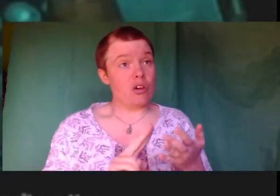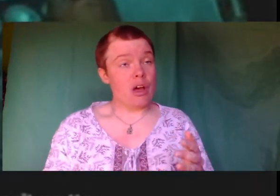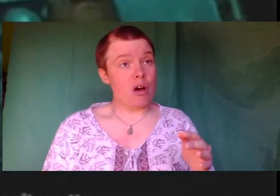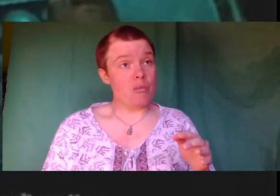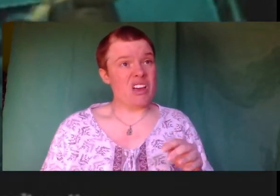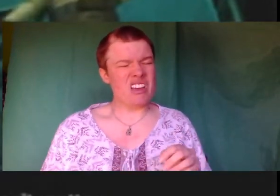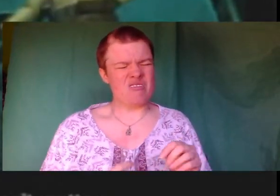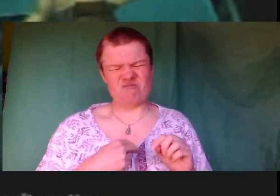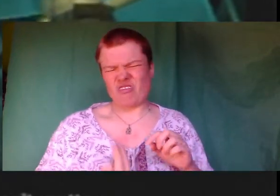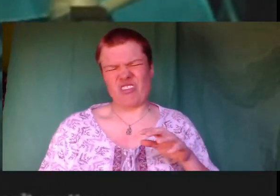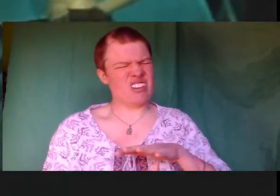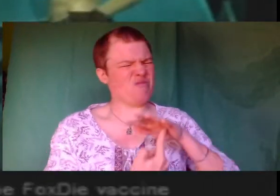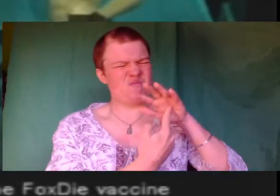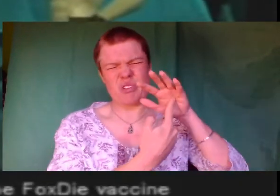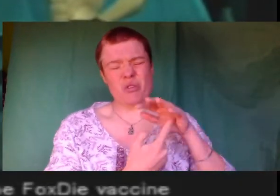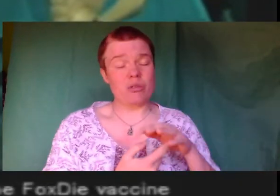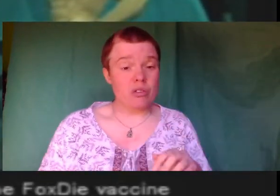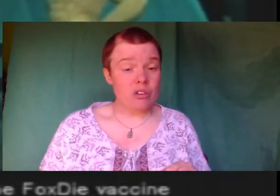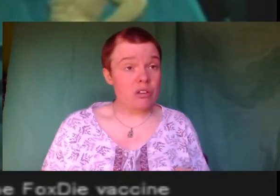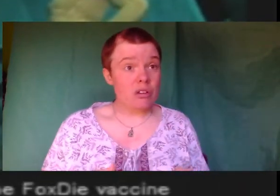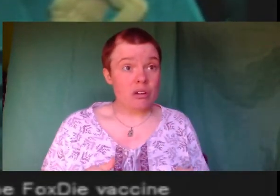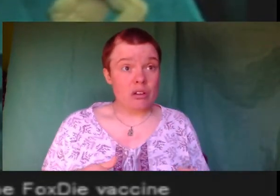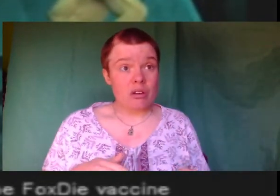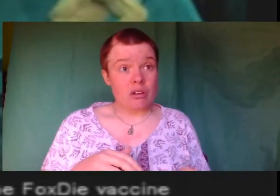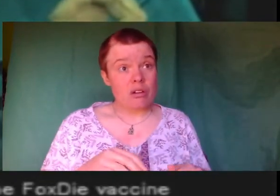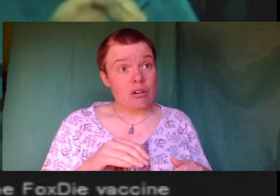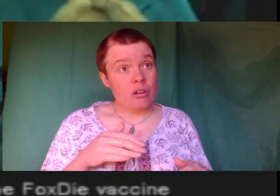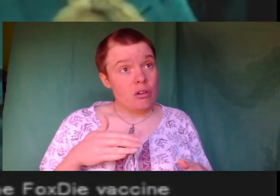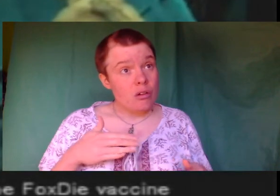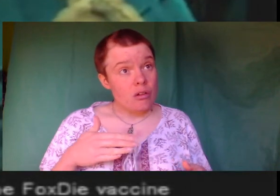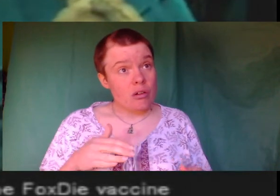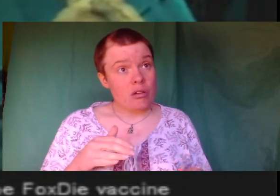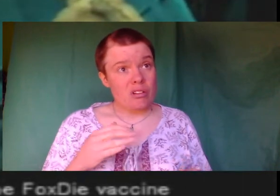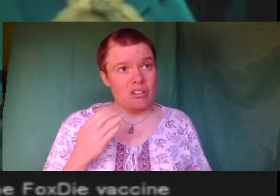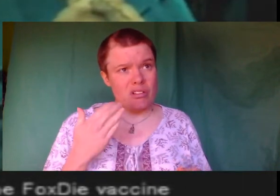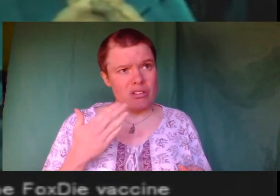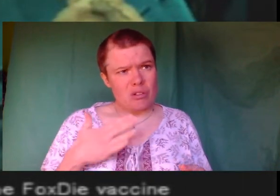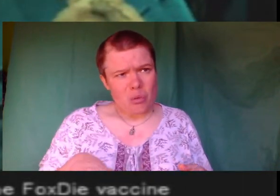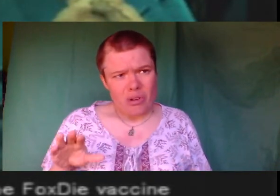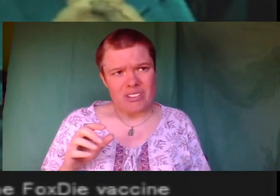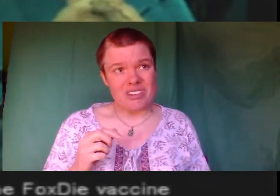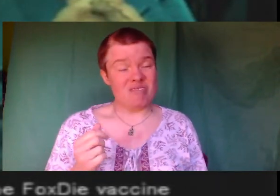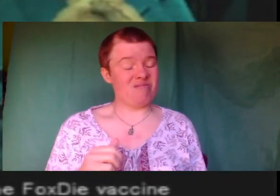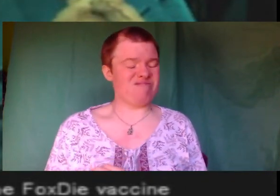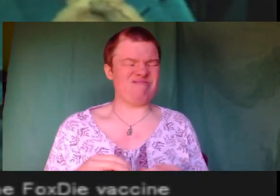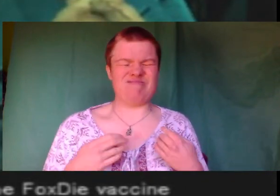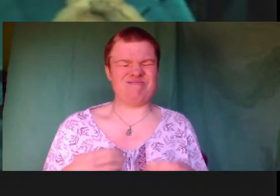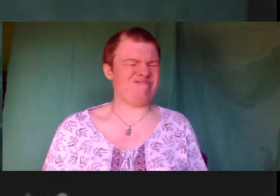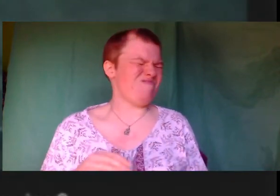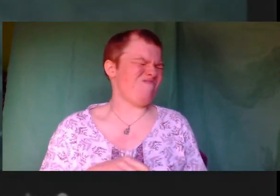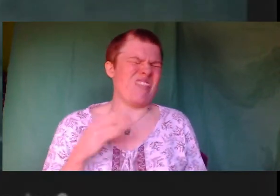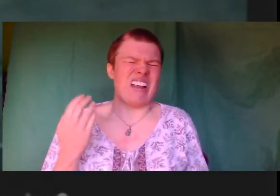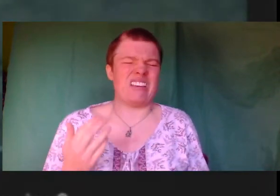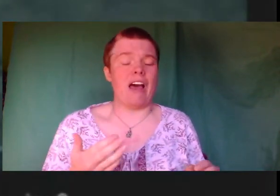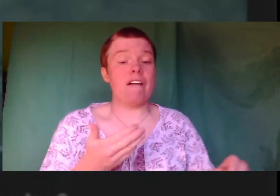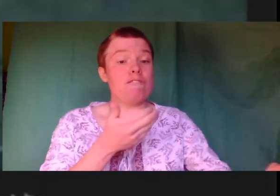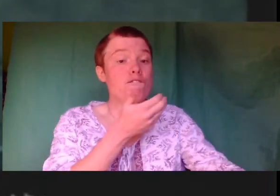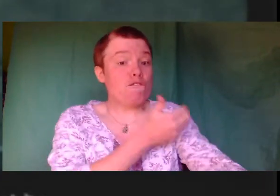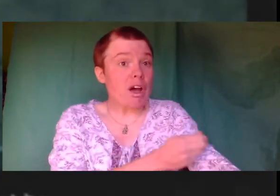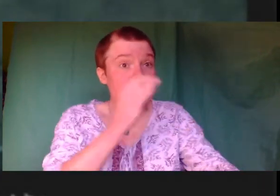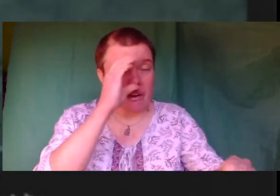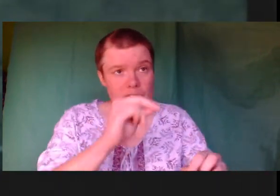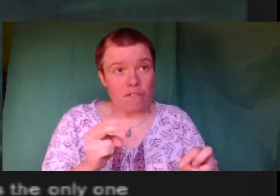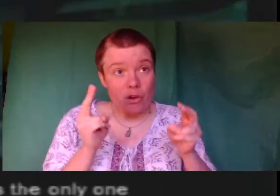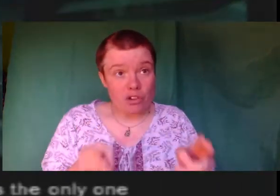Oh, well, it doesn't matter. I've already added the Fox dye vaccine to my list of White House demands. There's a vaccine?